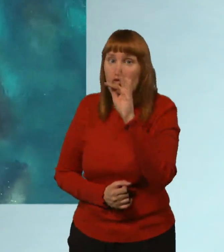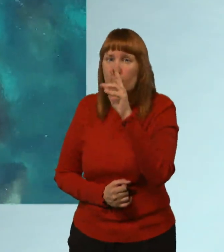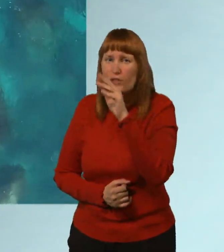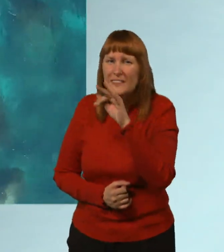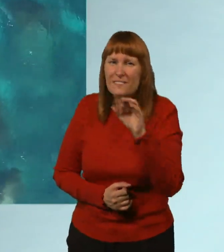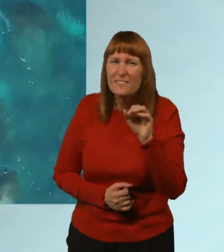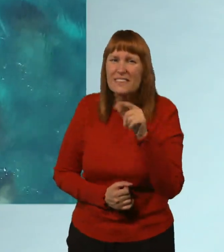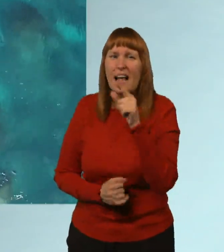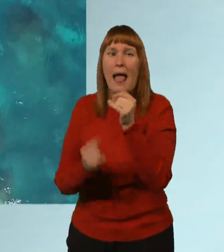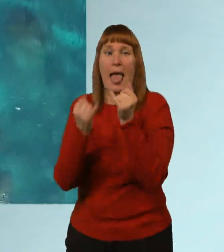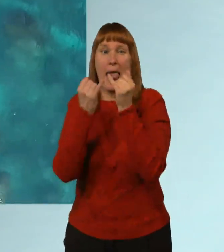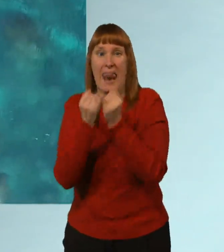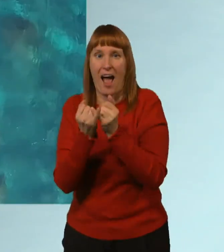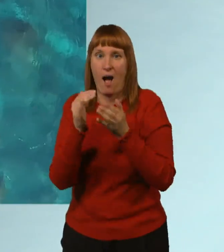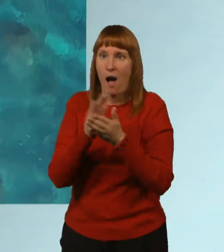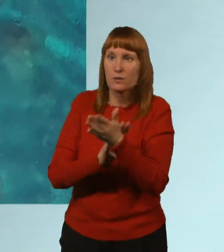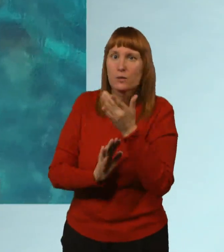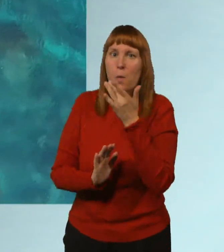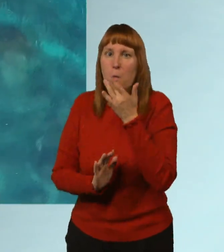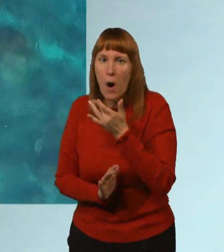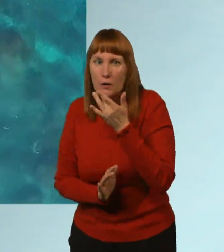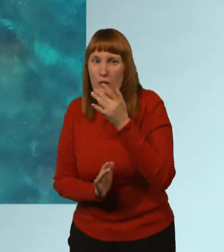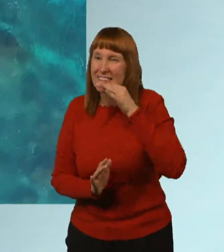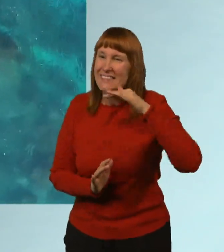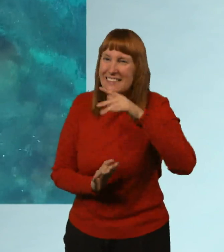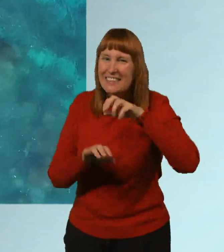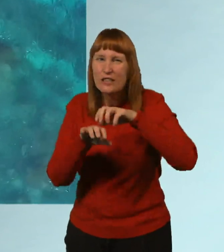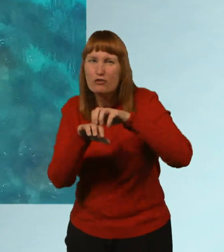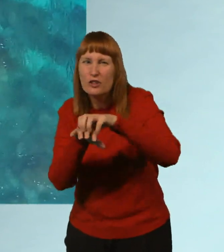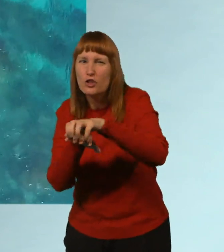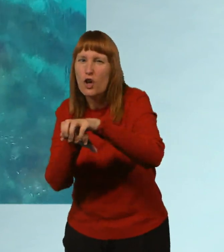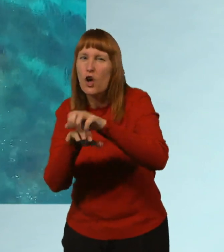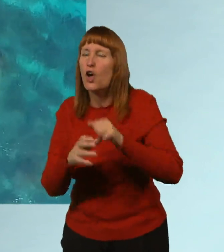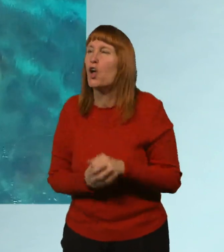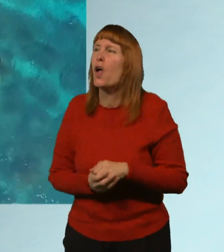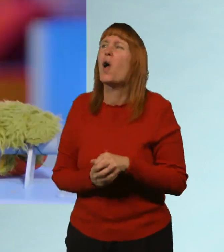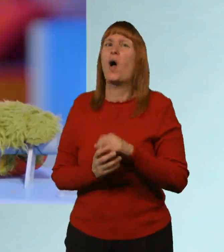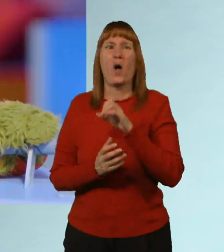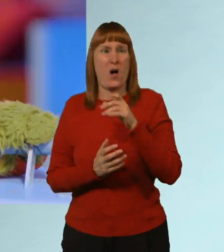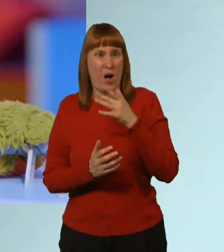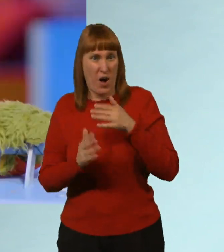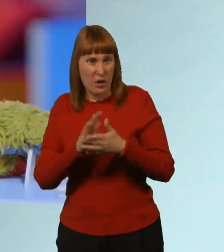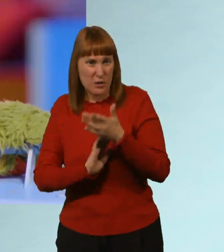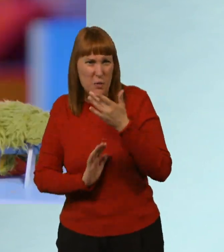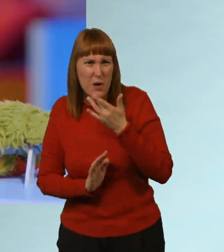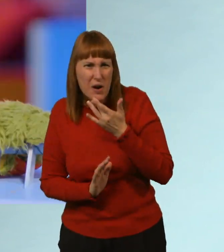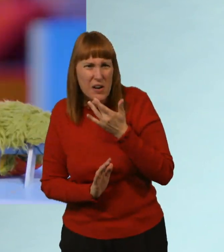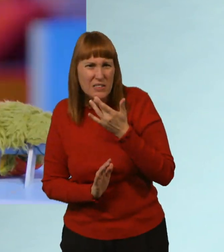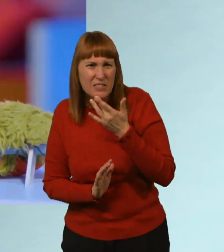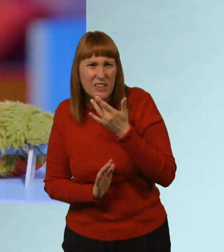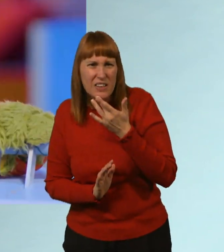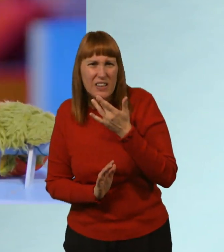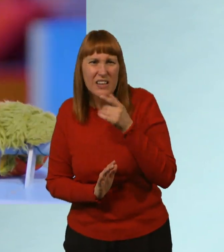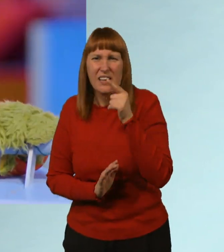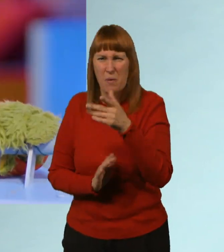reefs are like underwater cities for sea creatures. Oh, underwater cities? I'd love to know